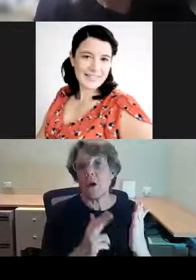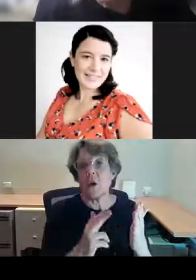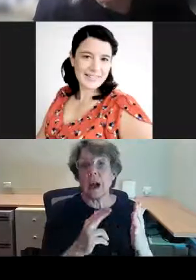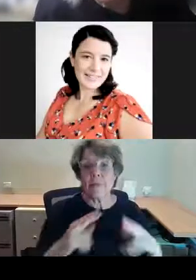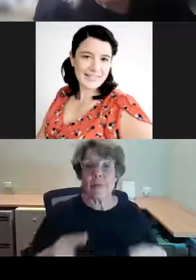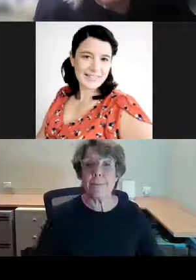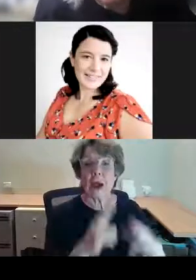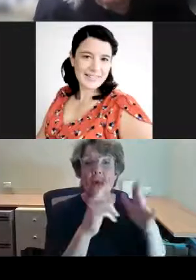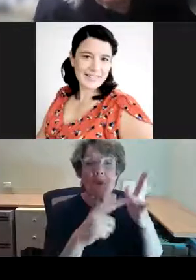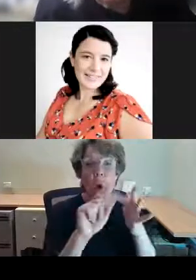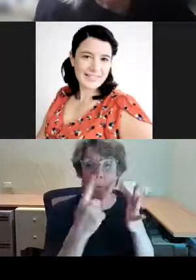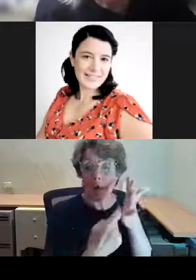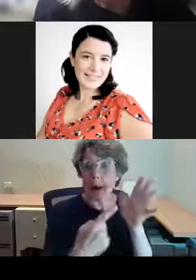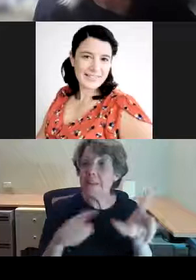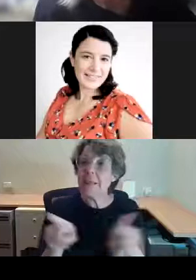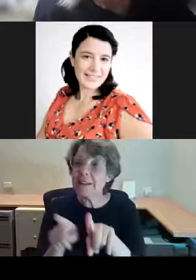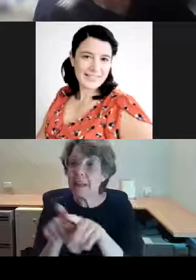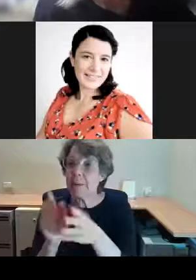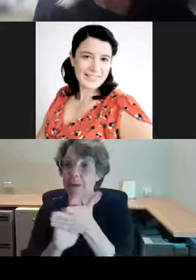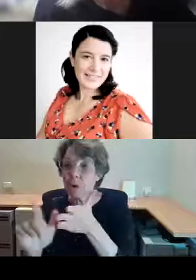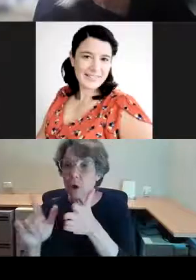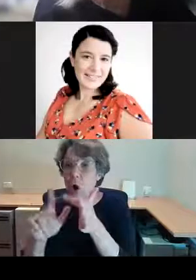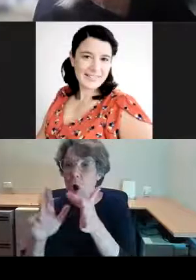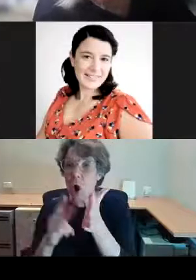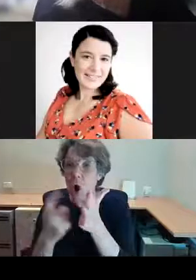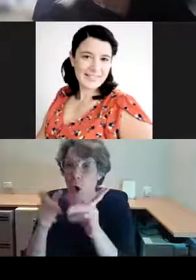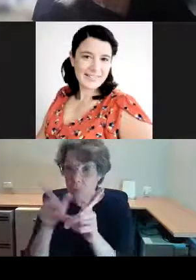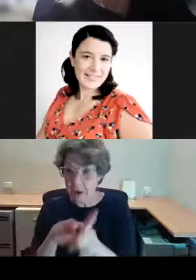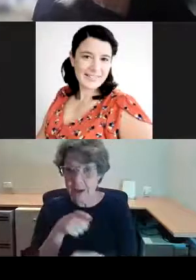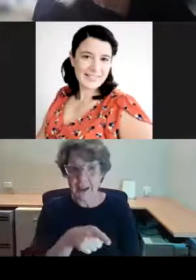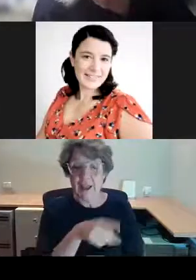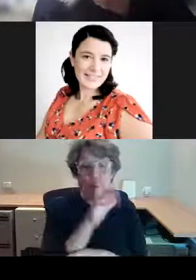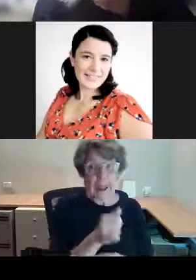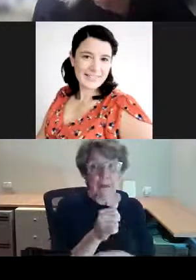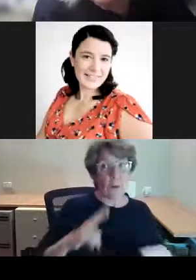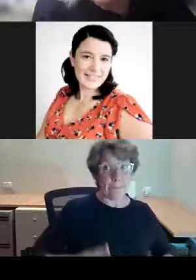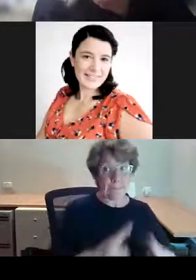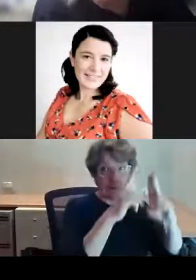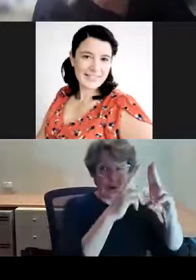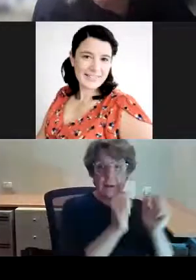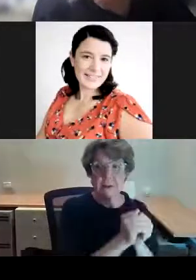he was sent out in